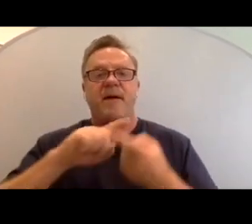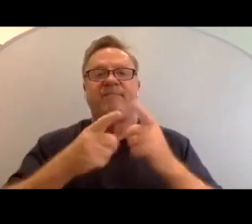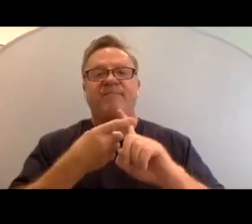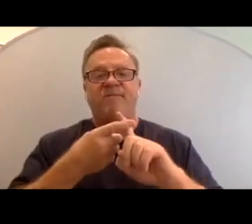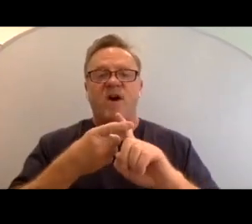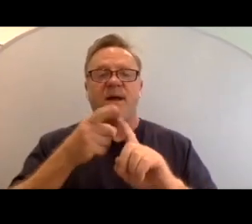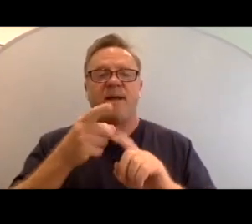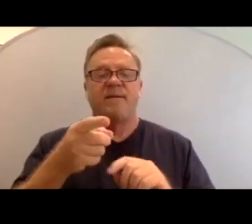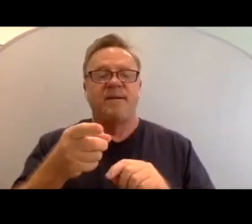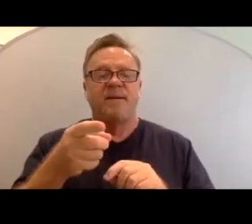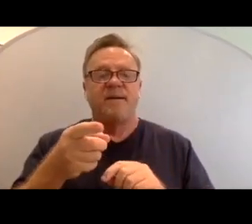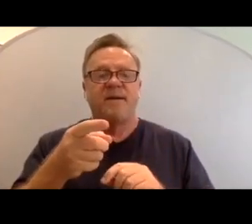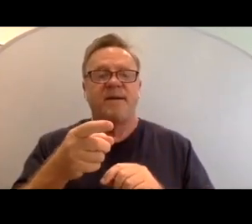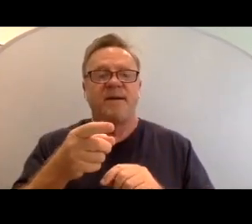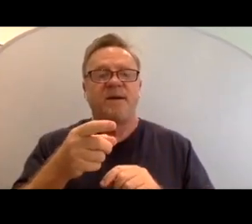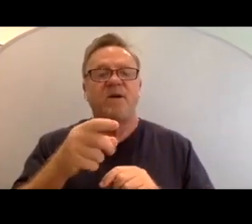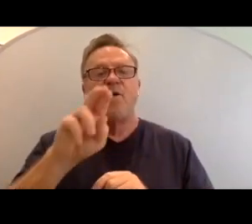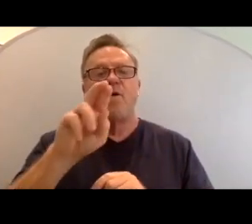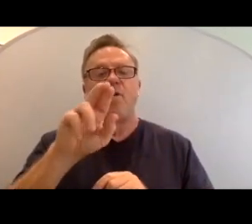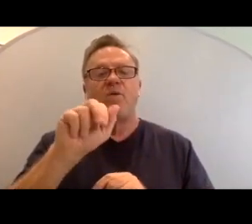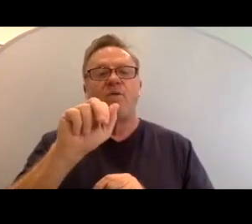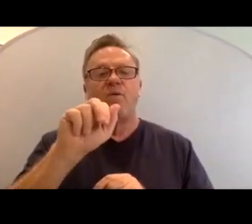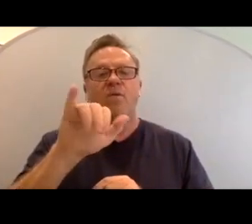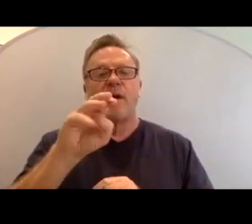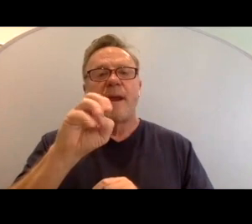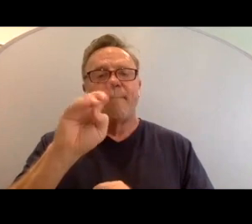congregant, Ray Spooner, Raymond Spooner.